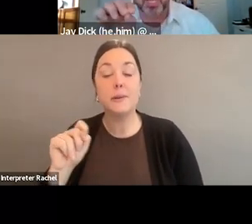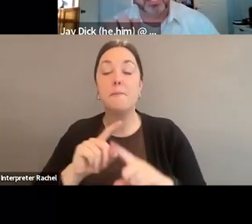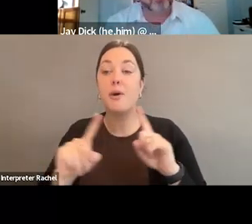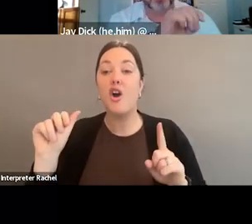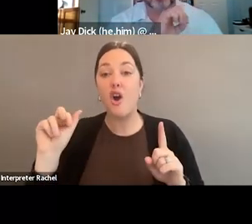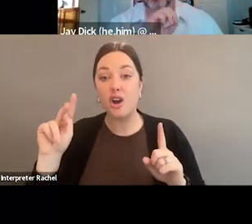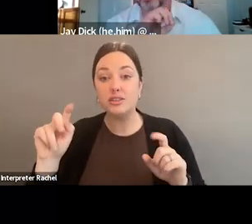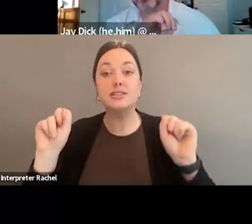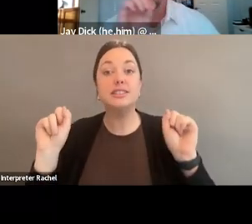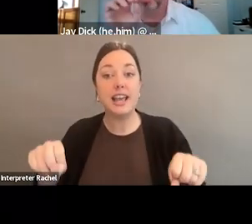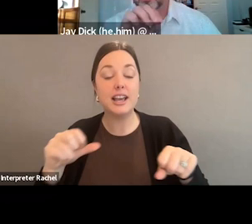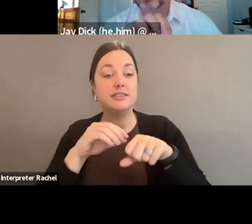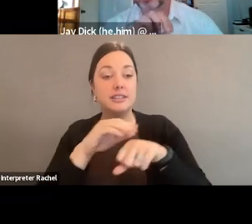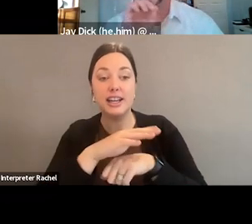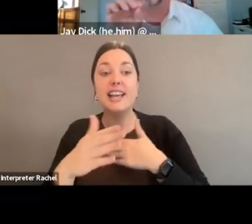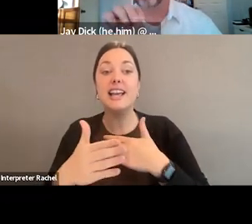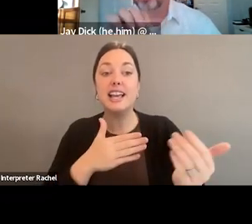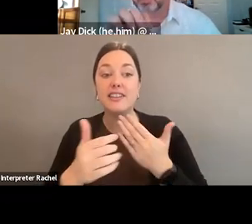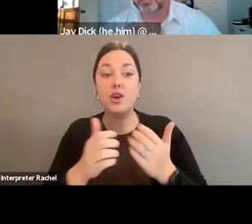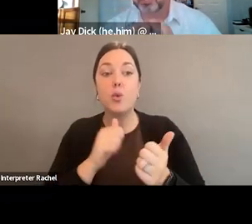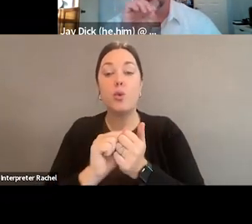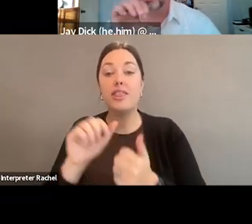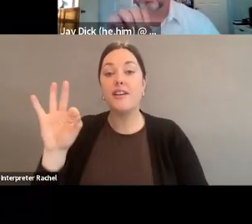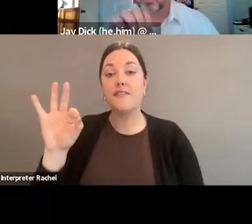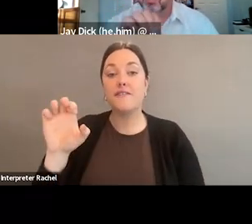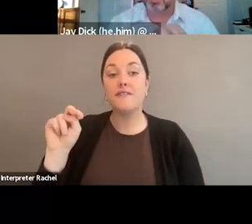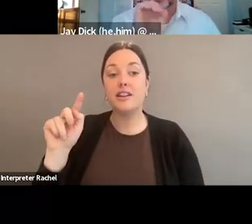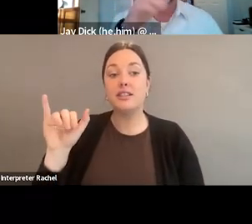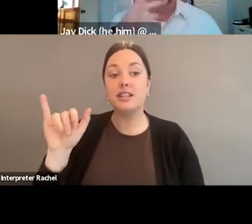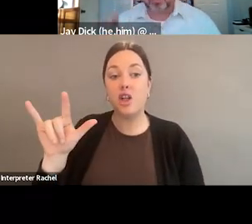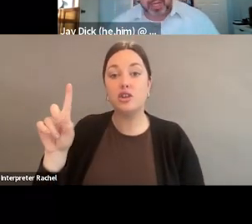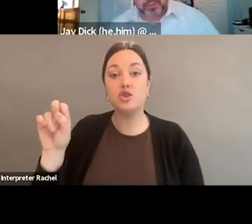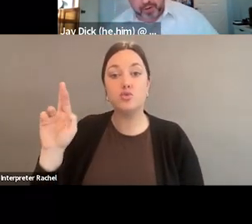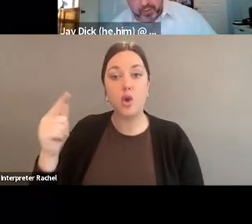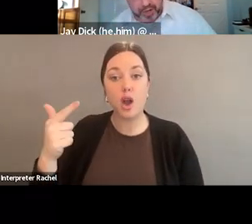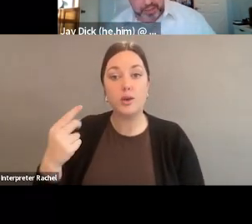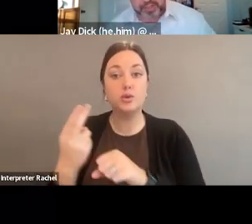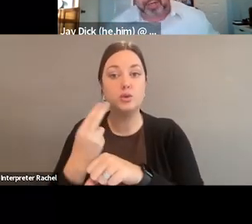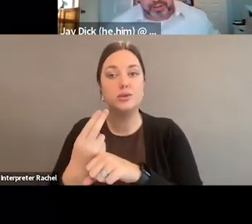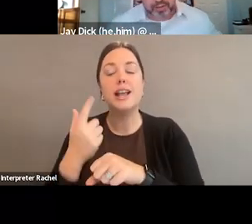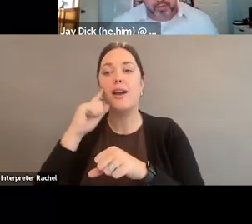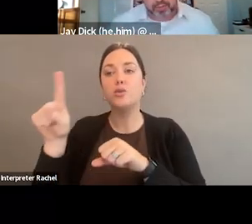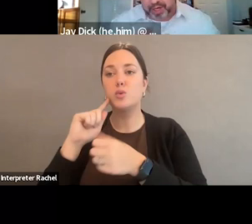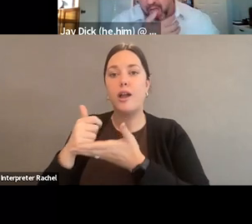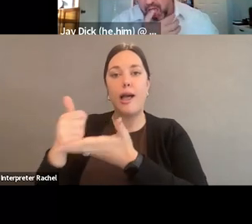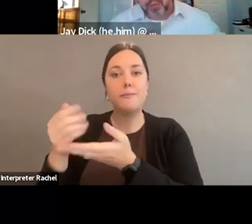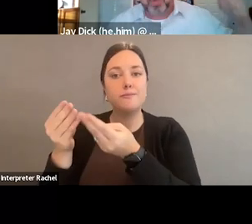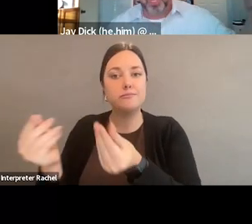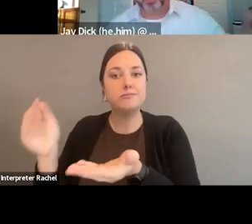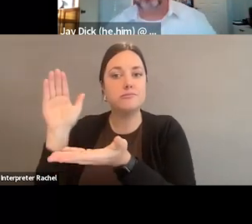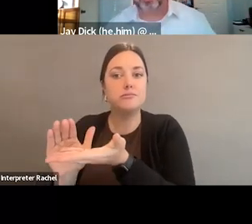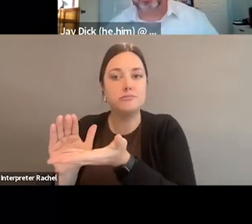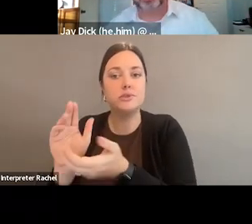lot of these cases, even fentanyl drug use, how the arts can help with opioid addictions or things along those lines. So, lots of great ways to work with that.